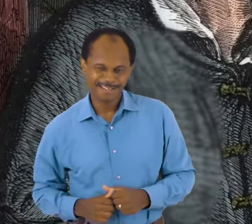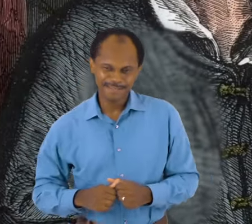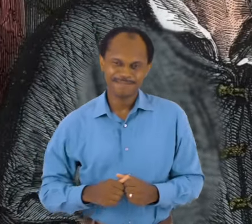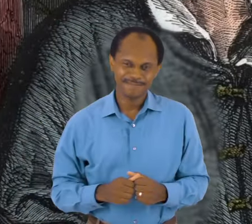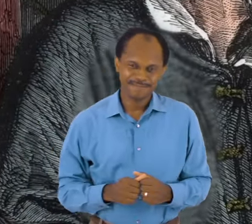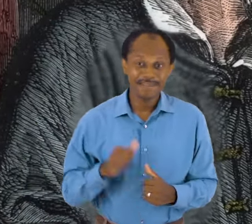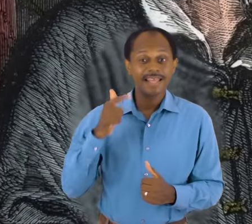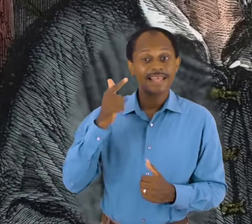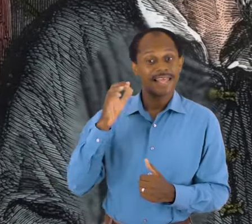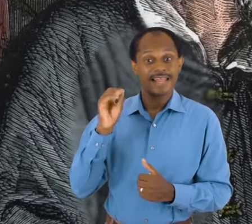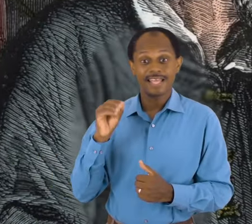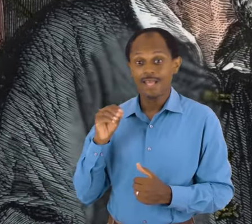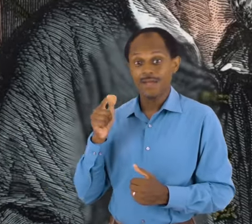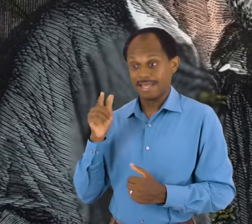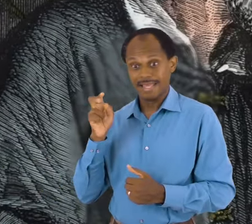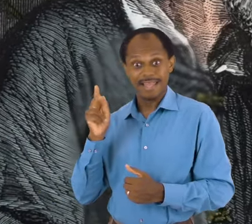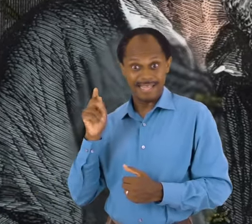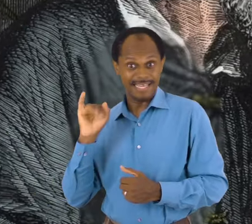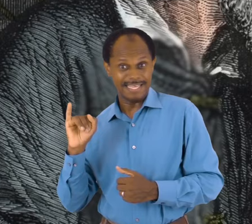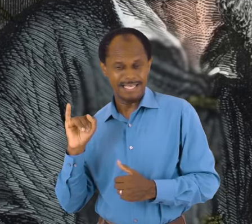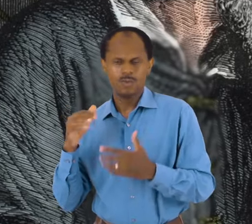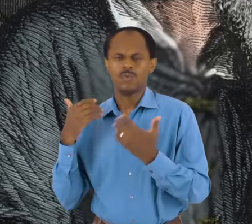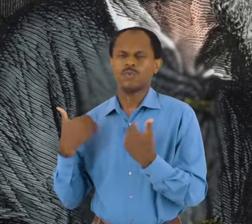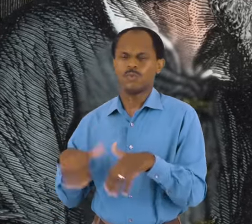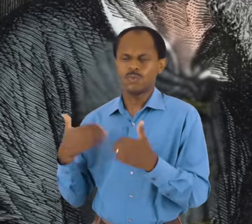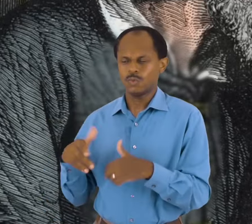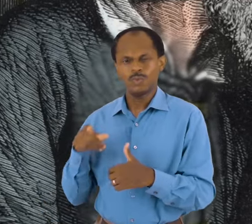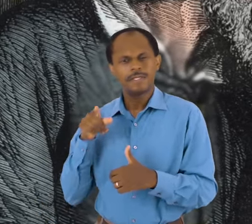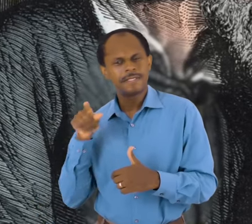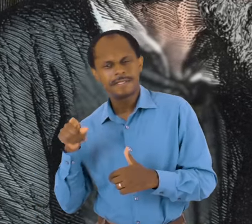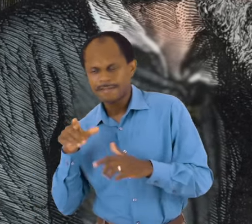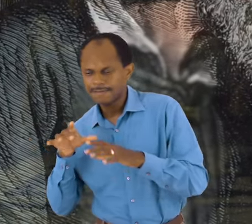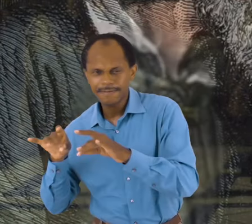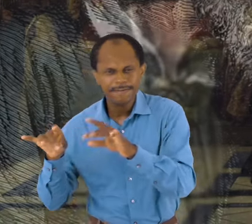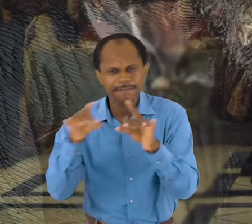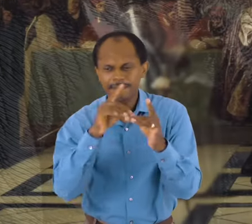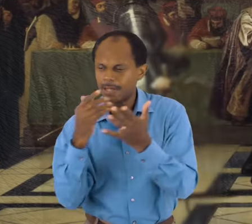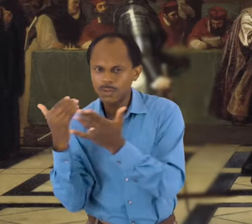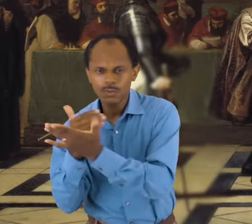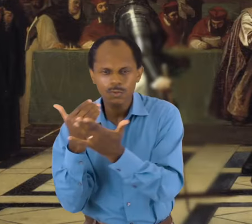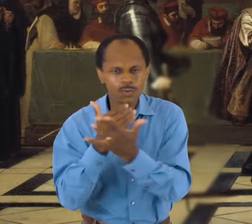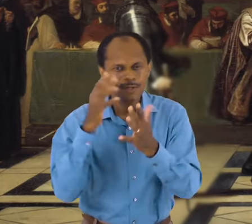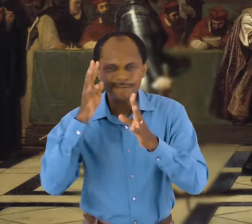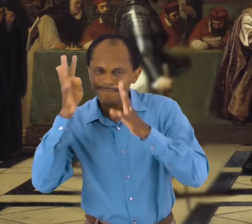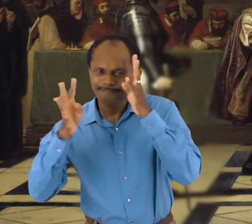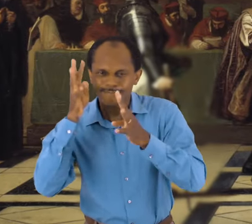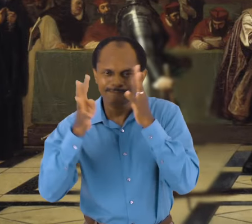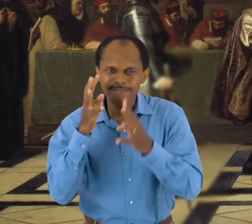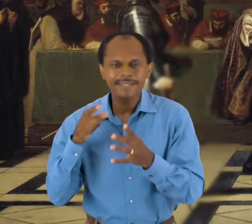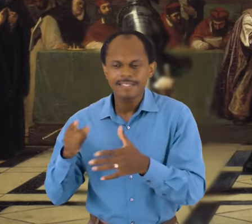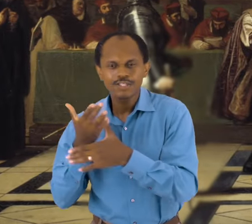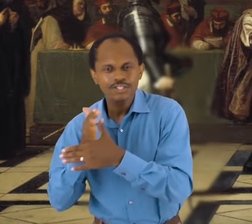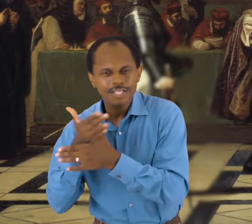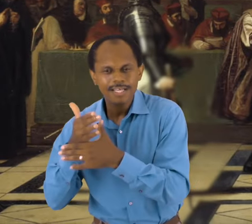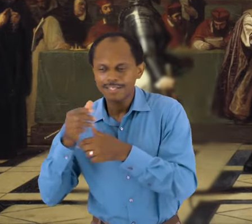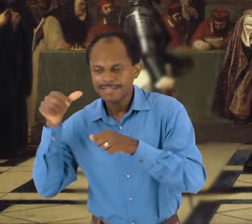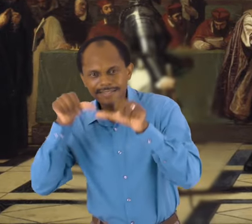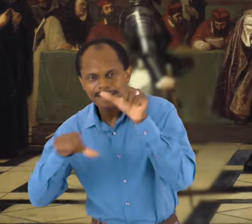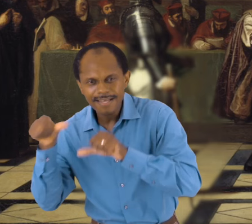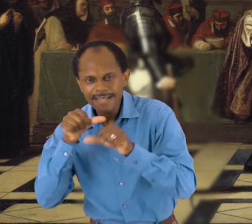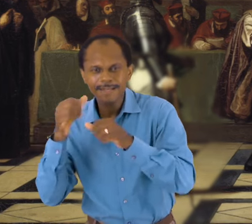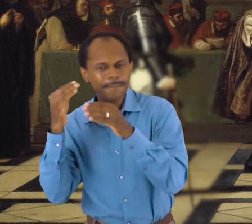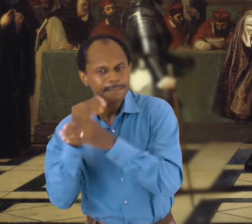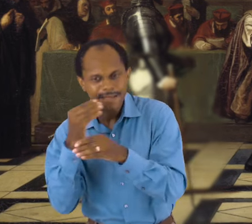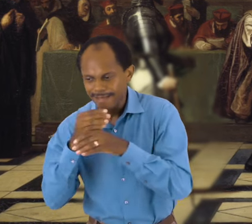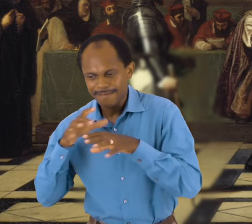Galileo Galilei was a true trailblazer who courageously shared new science and math during a time